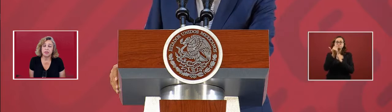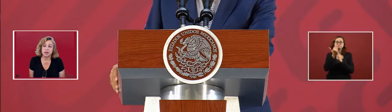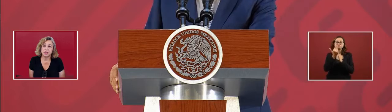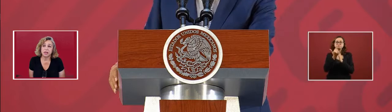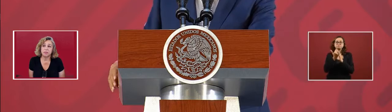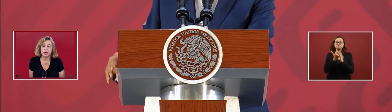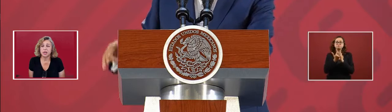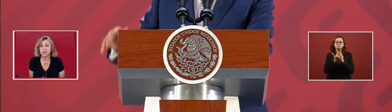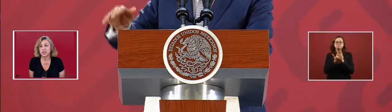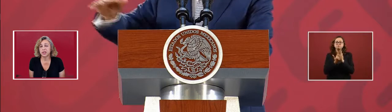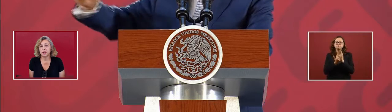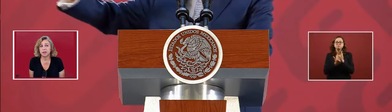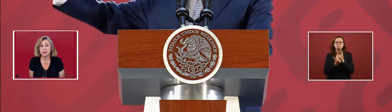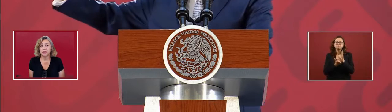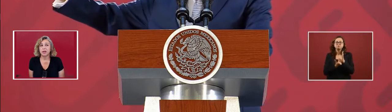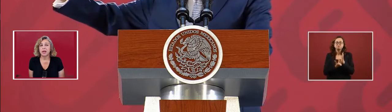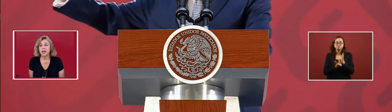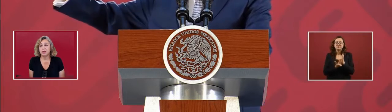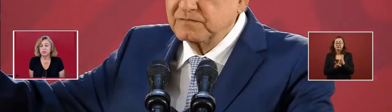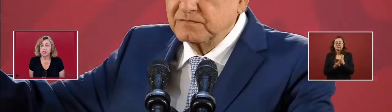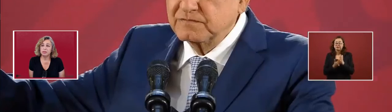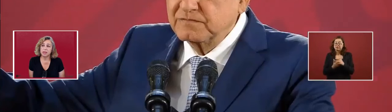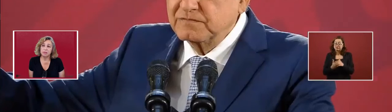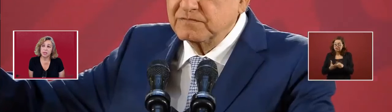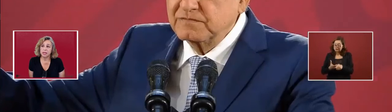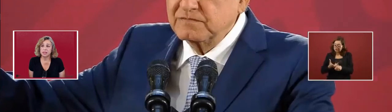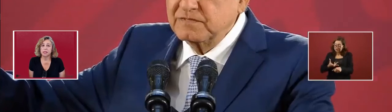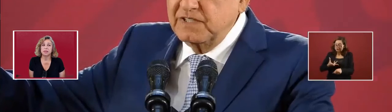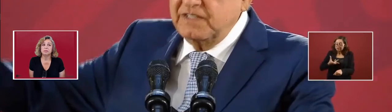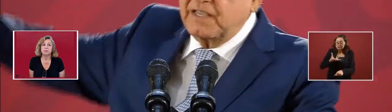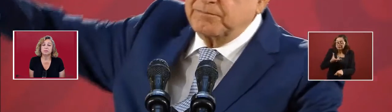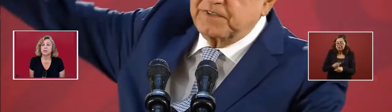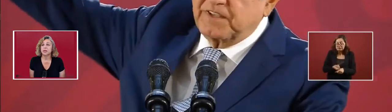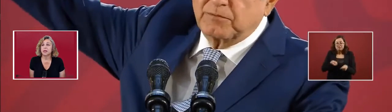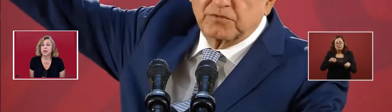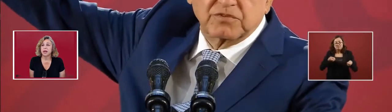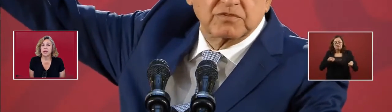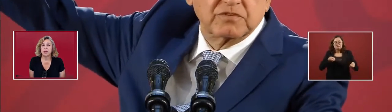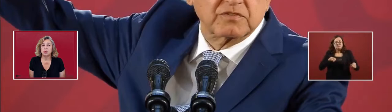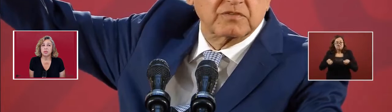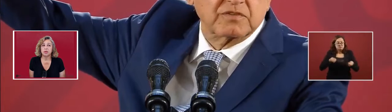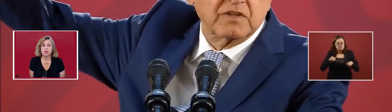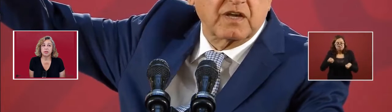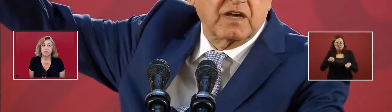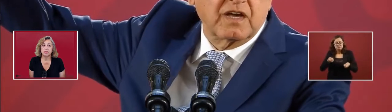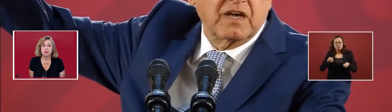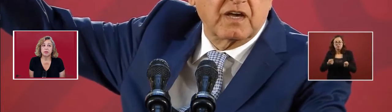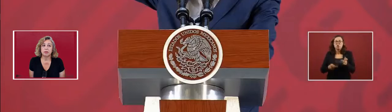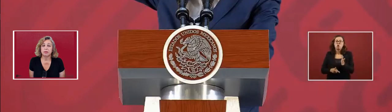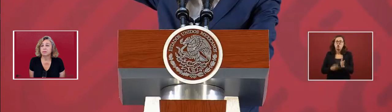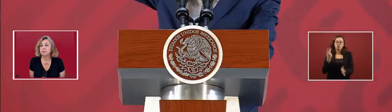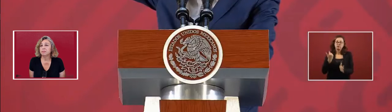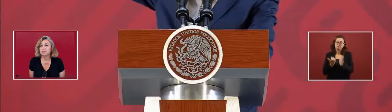decrease in production. And it was now stabilized. And now we're starting